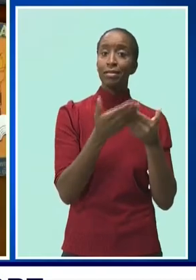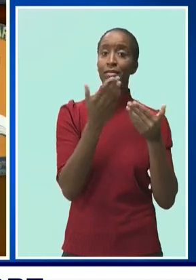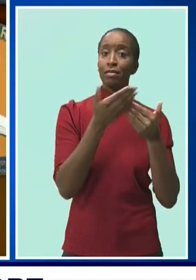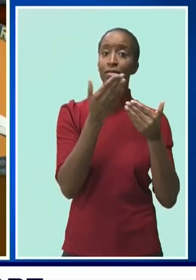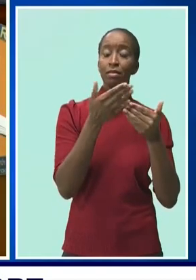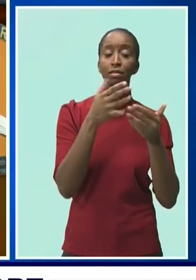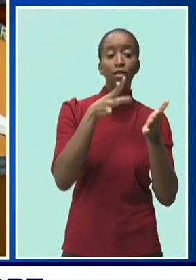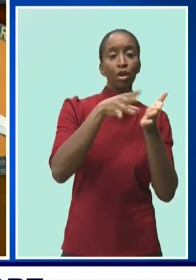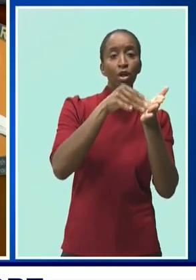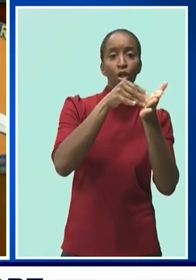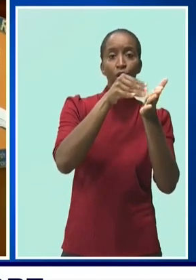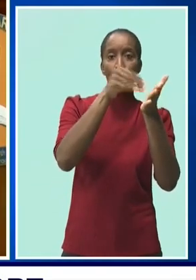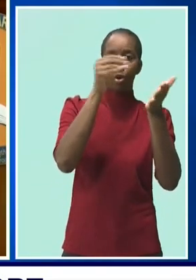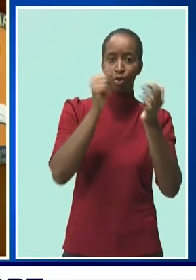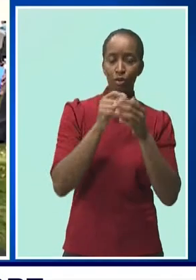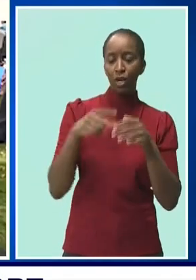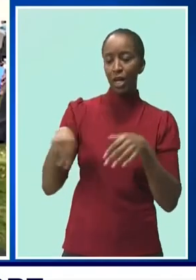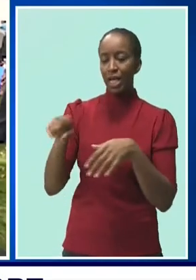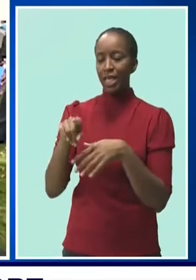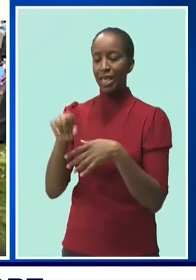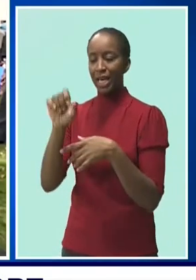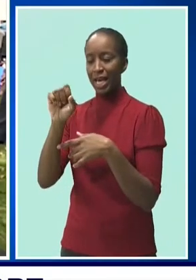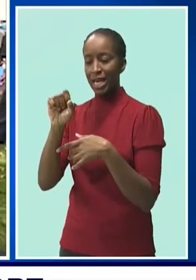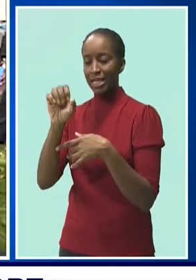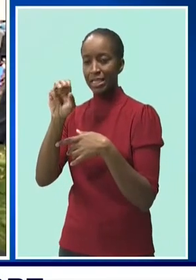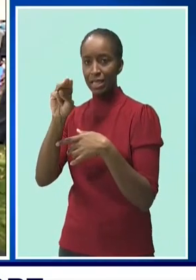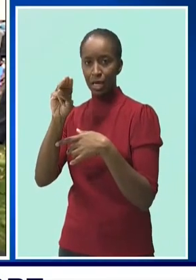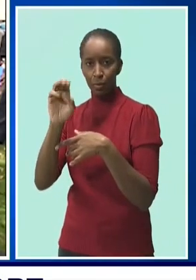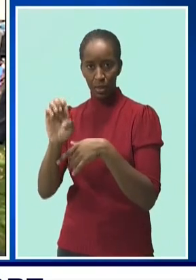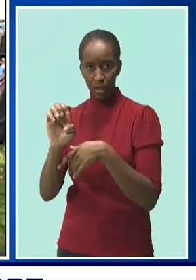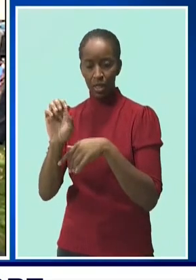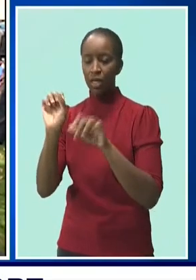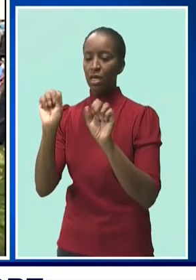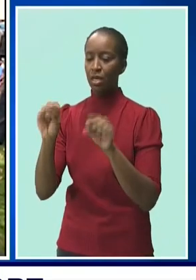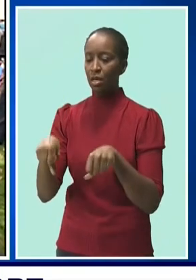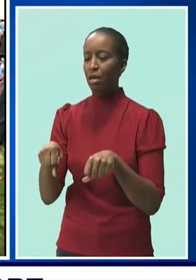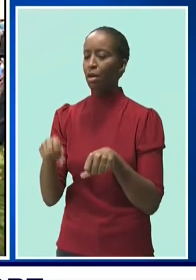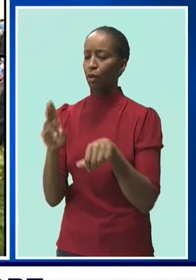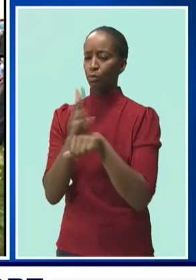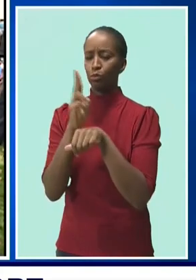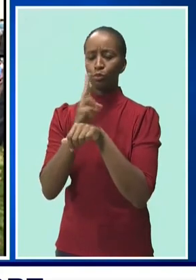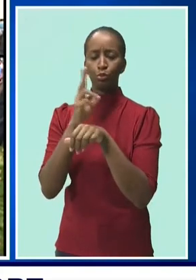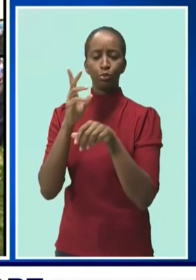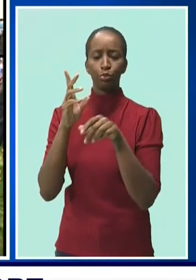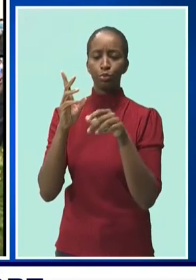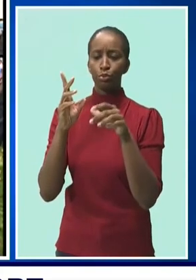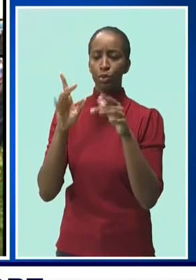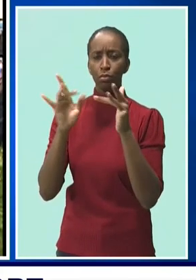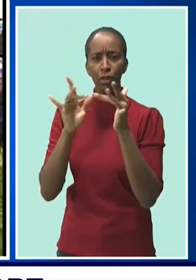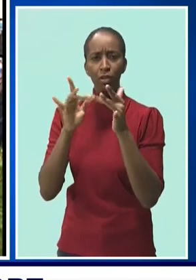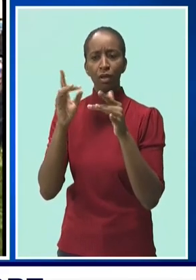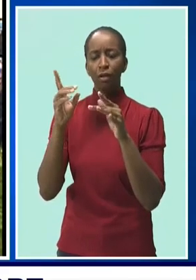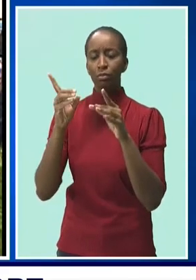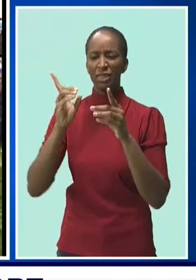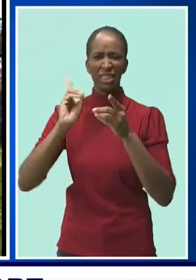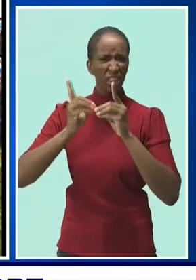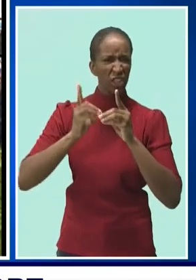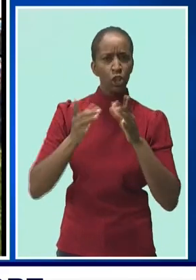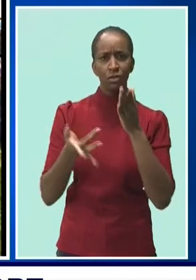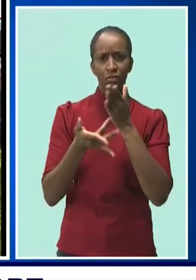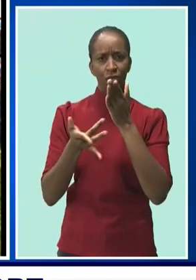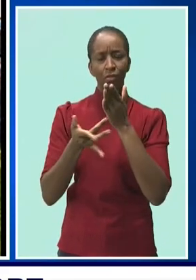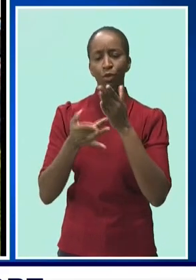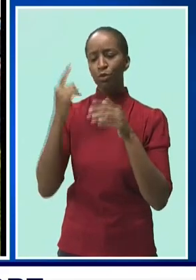to go digital. The report promotes the inclusion of informal workers into the formal economy via the